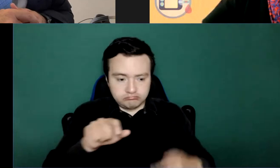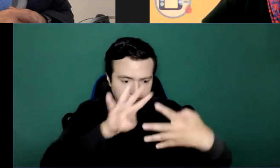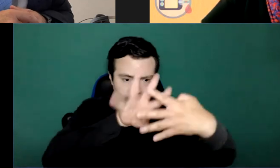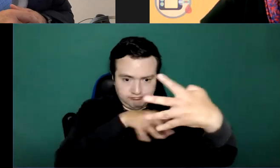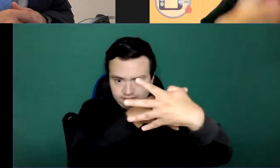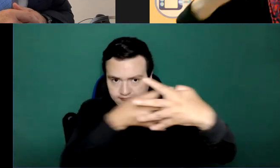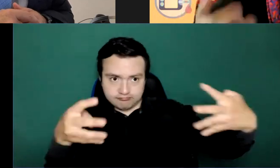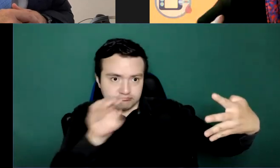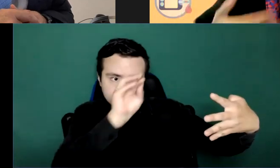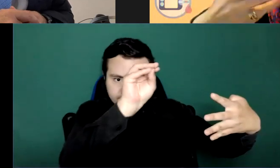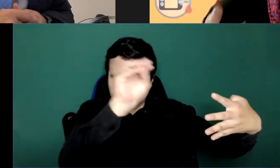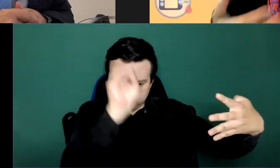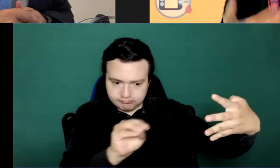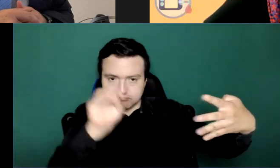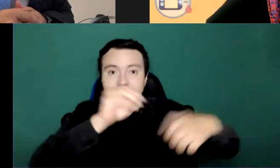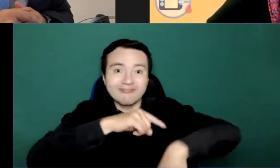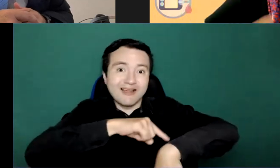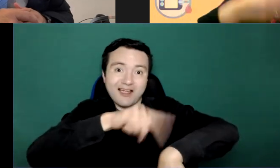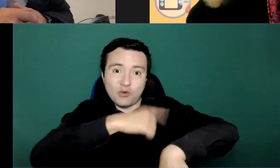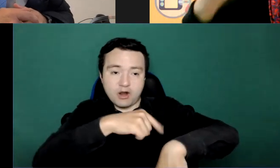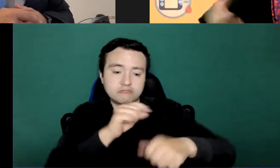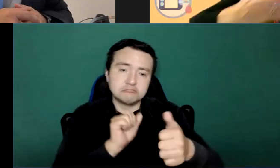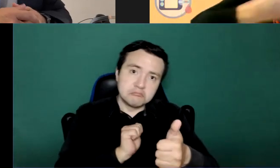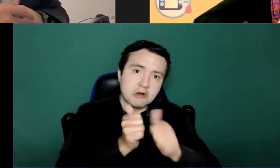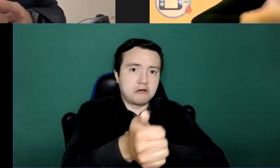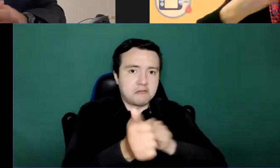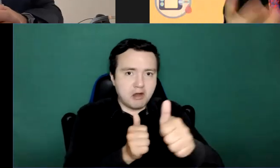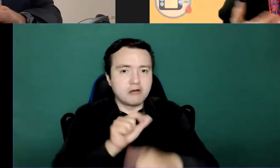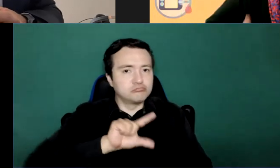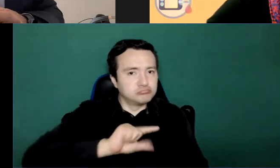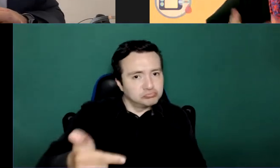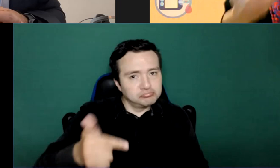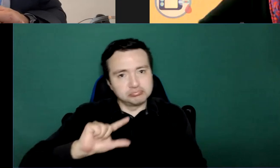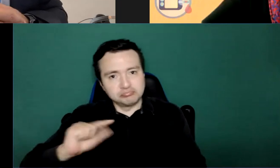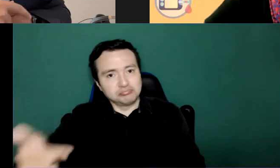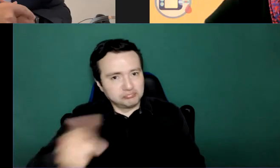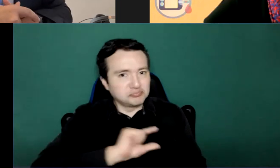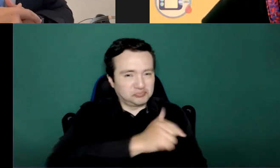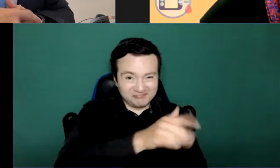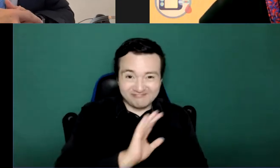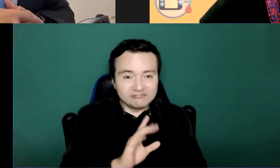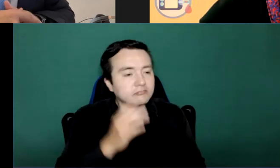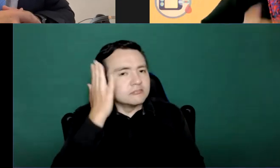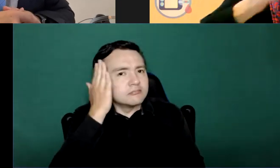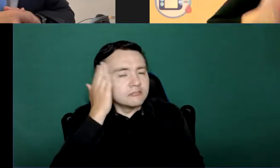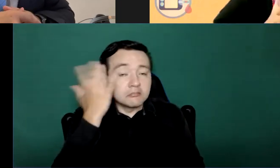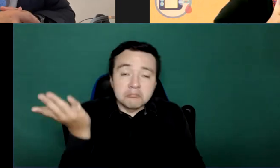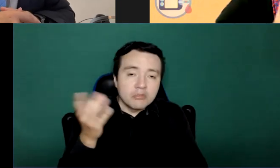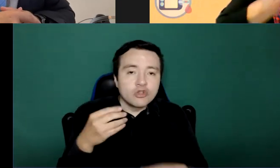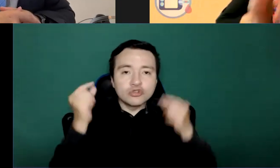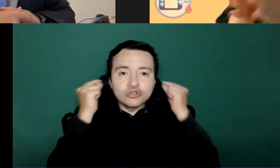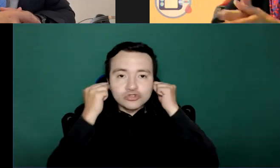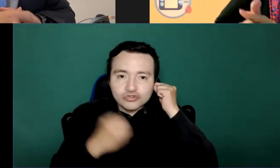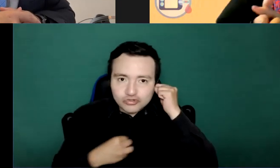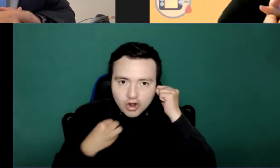Those in charge of shifts, those in charge of these health care providers, be it a doctor or some